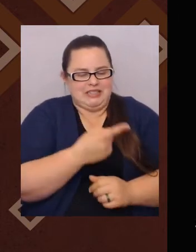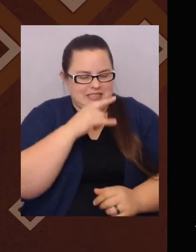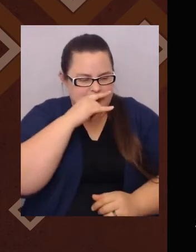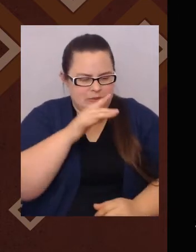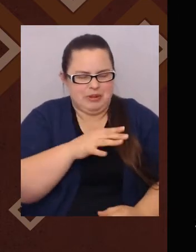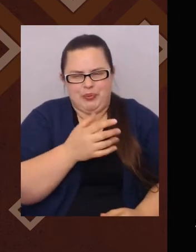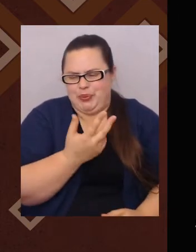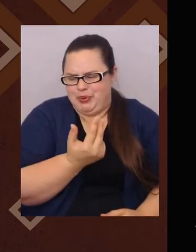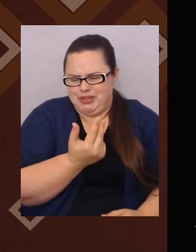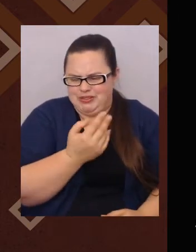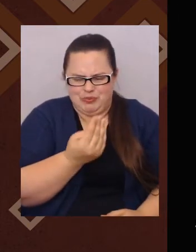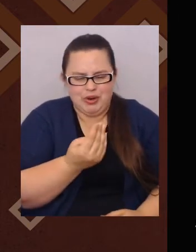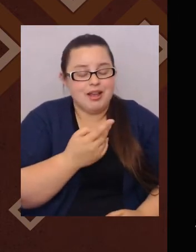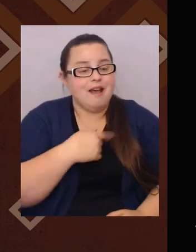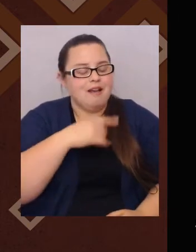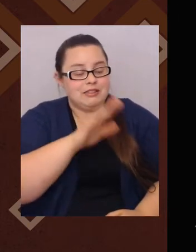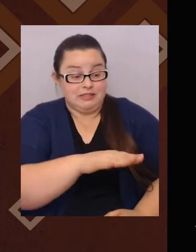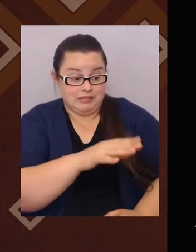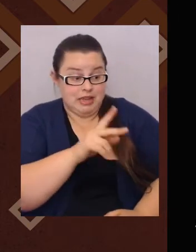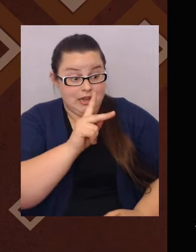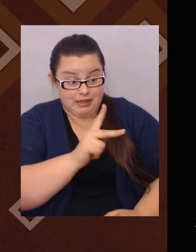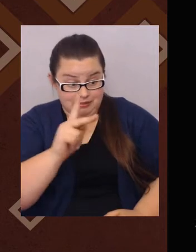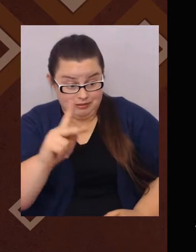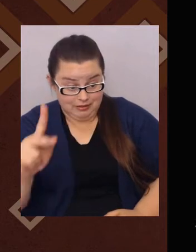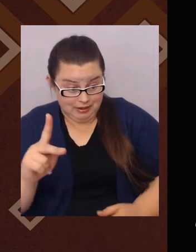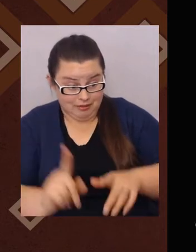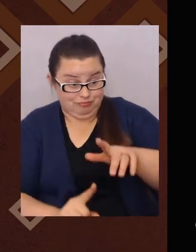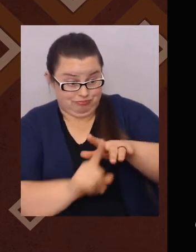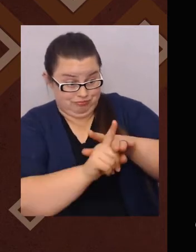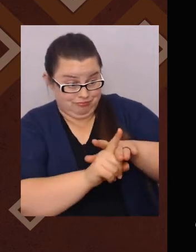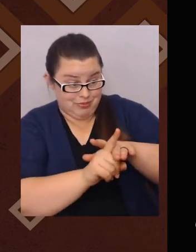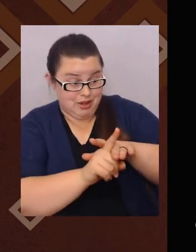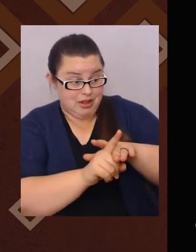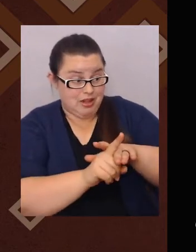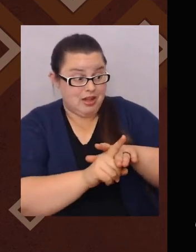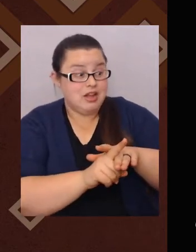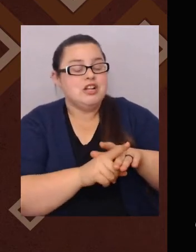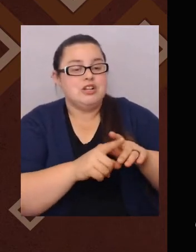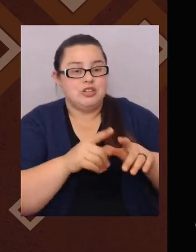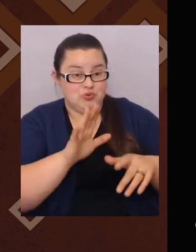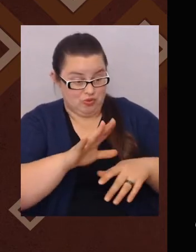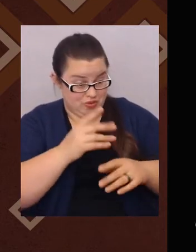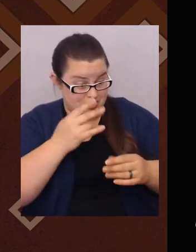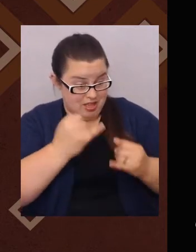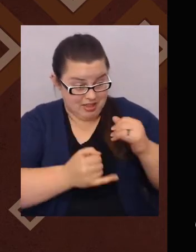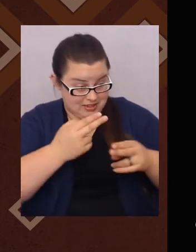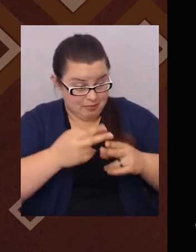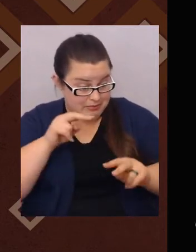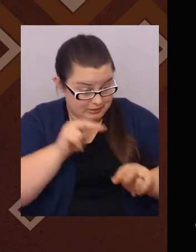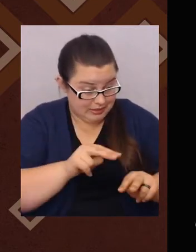You're, if you're from the States, you're American, you're black, and you're Latina.